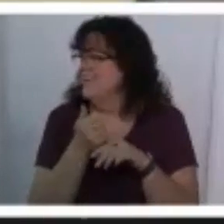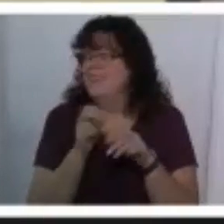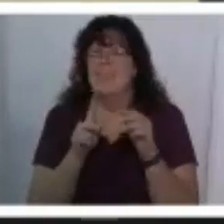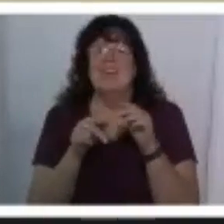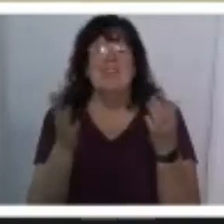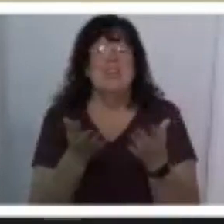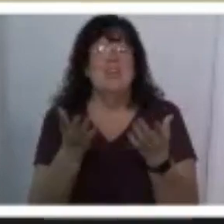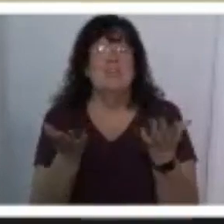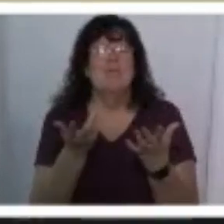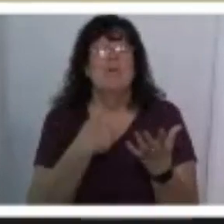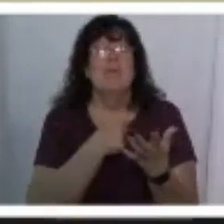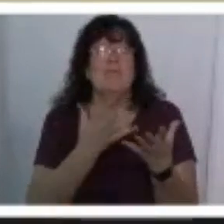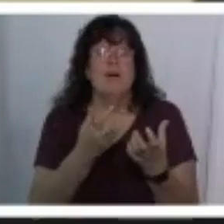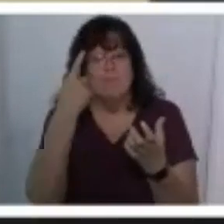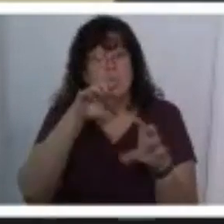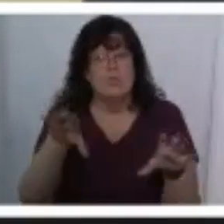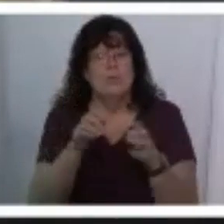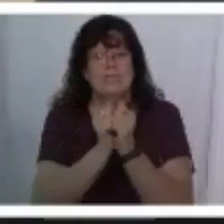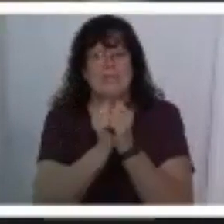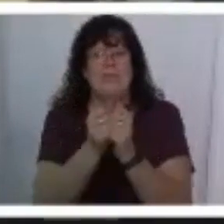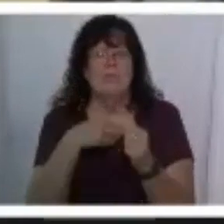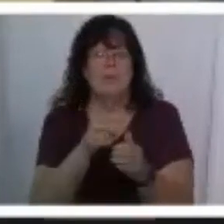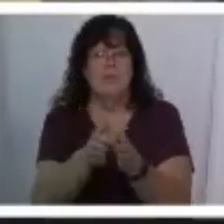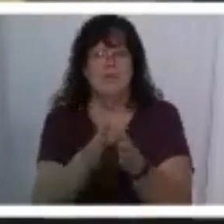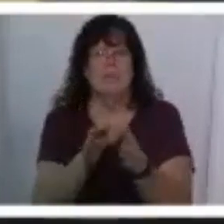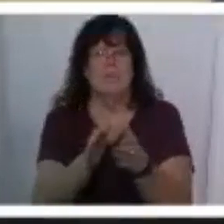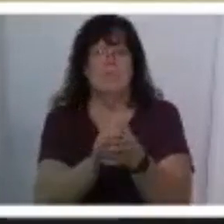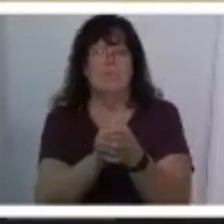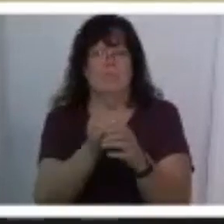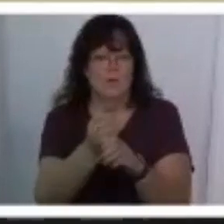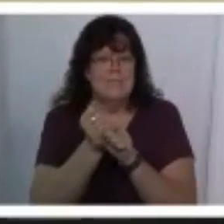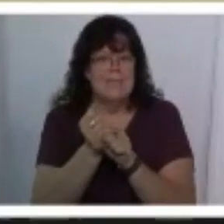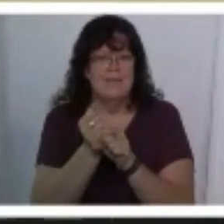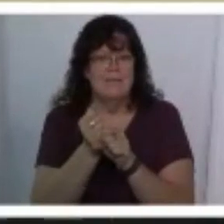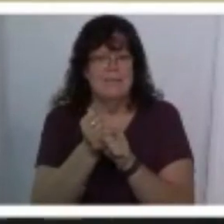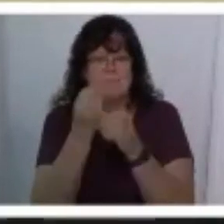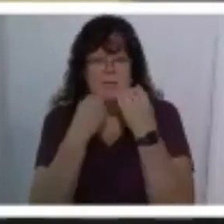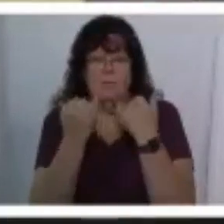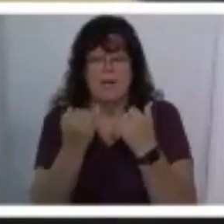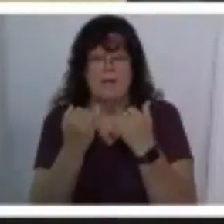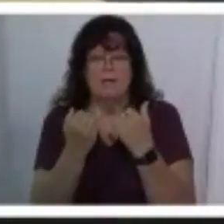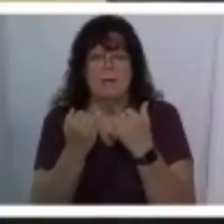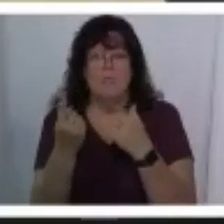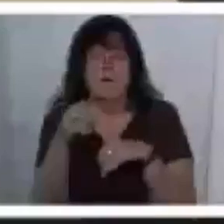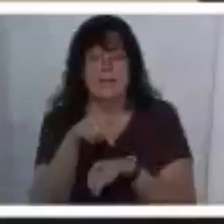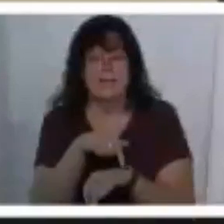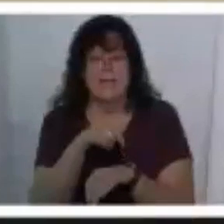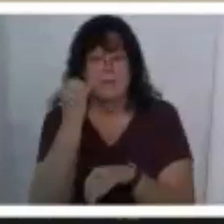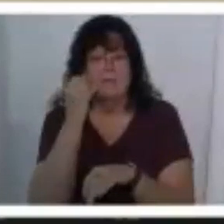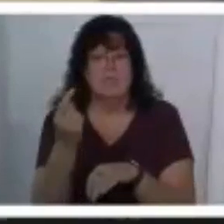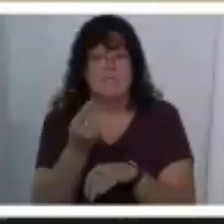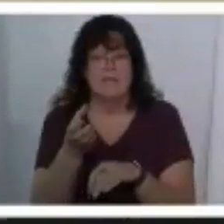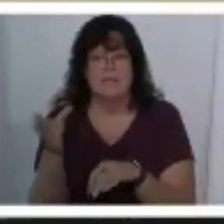so here's what we want you to do okay together we are going to receive this meal together right now right so one at a time if you would